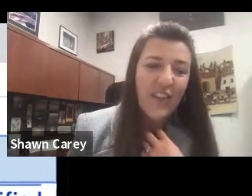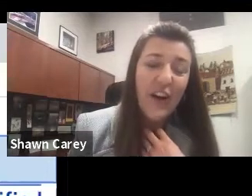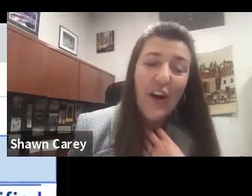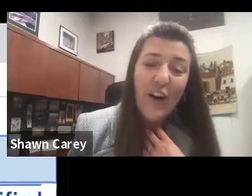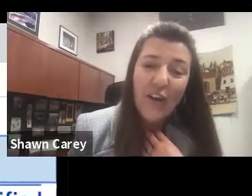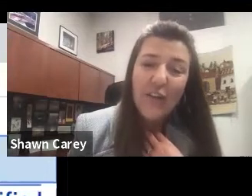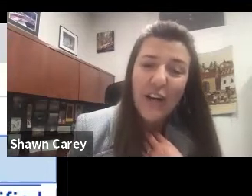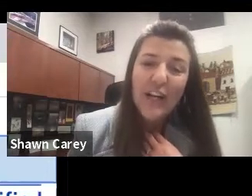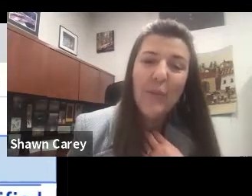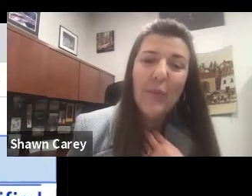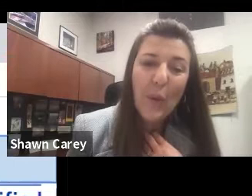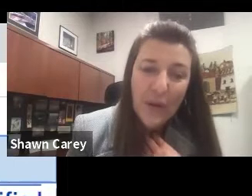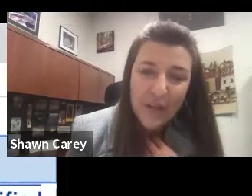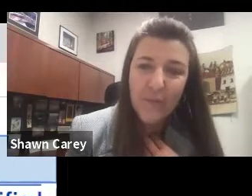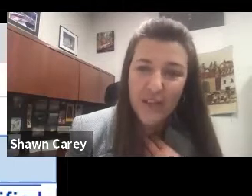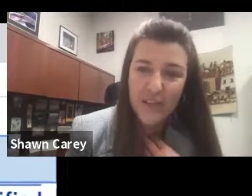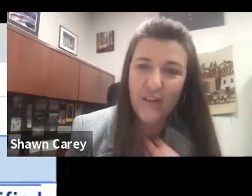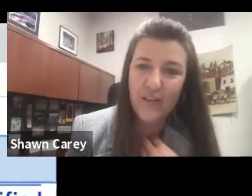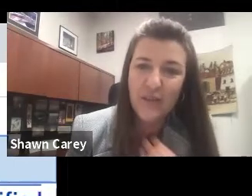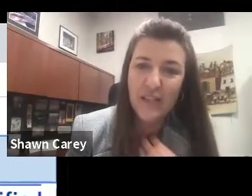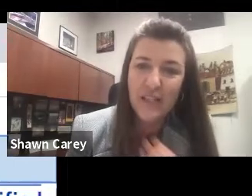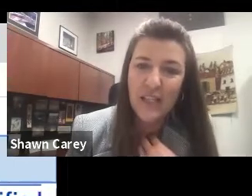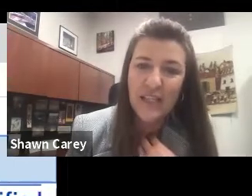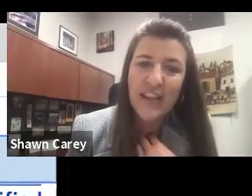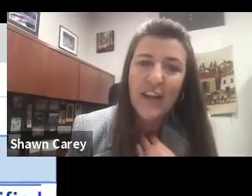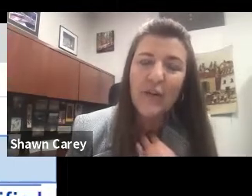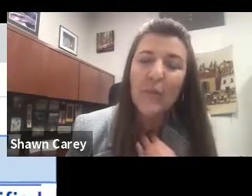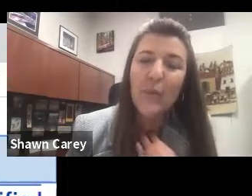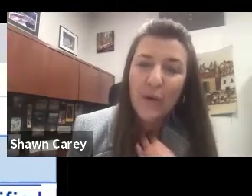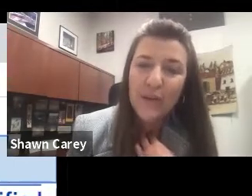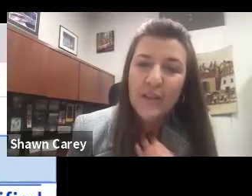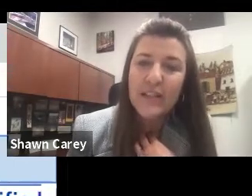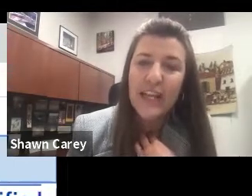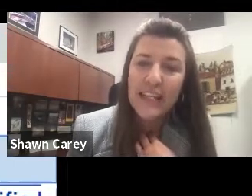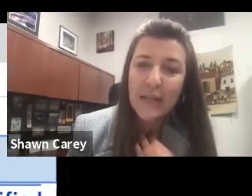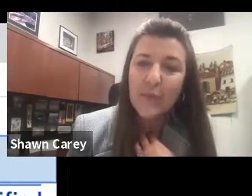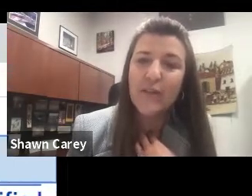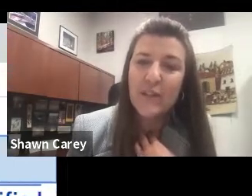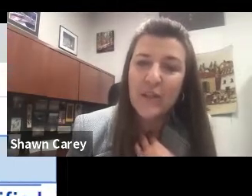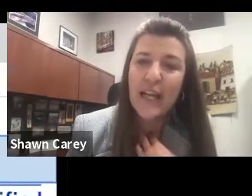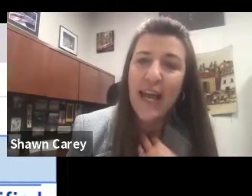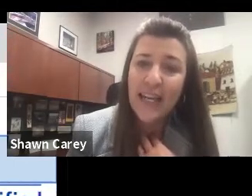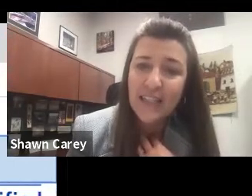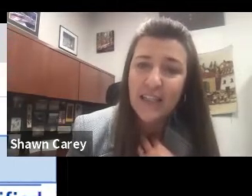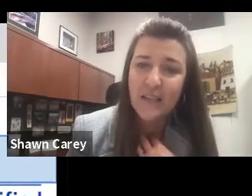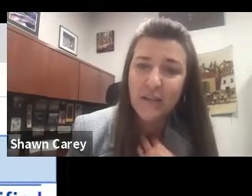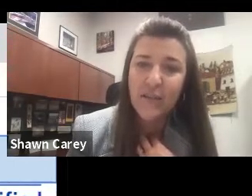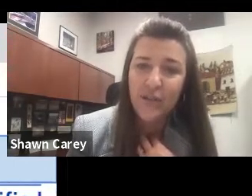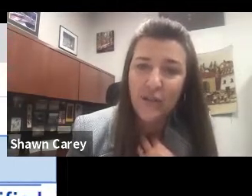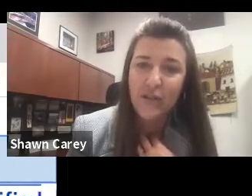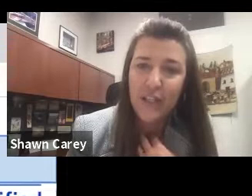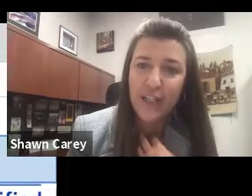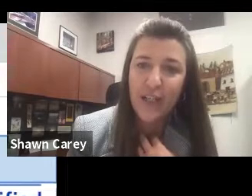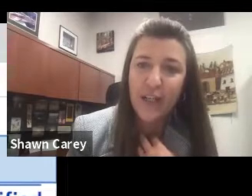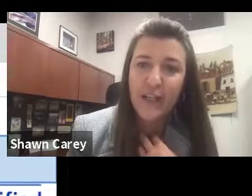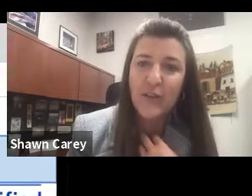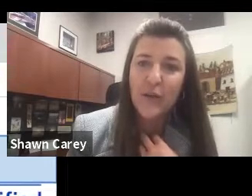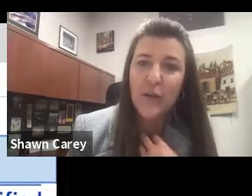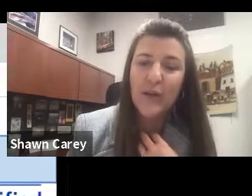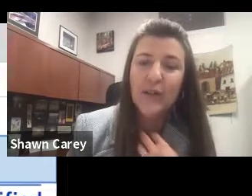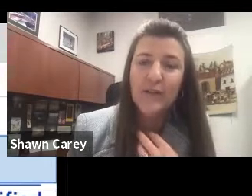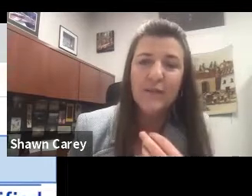they are however an important measure of student success and they are important gatekeeper of student access to future learning